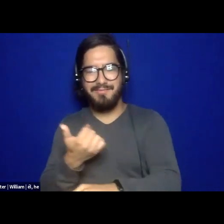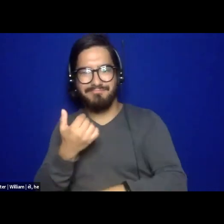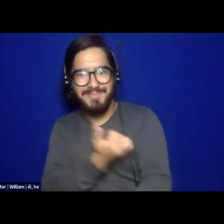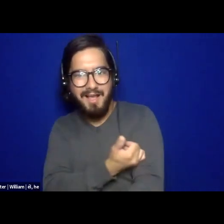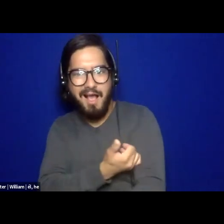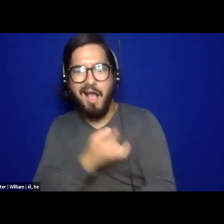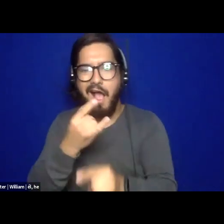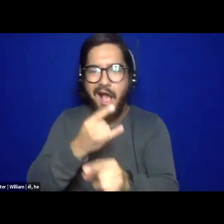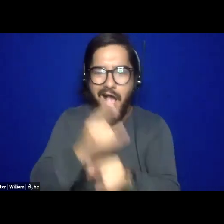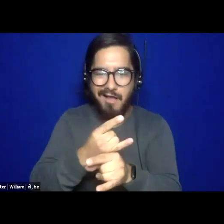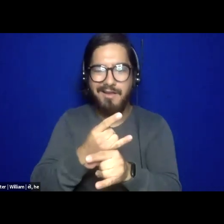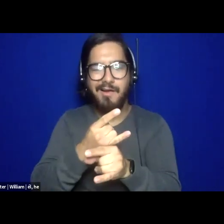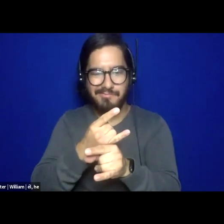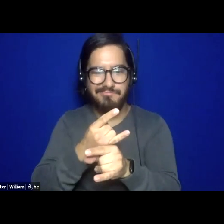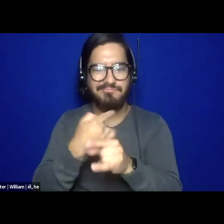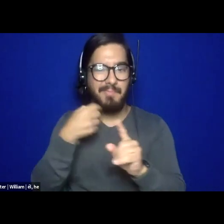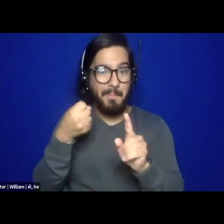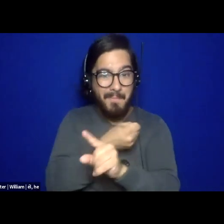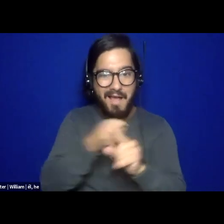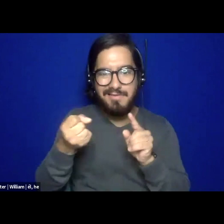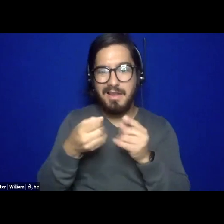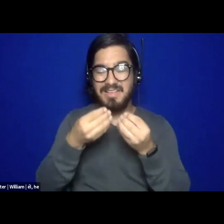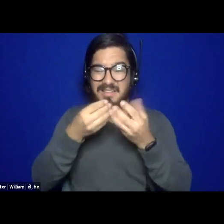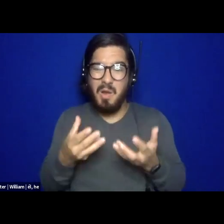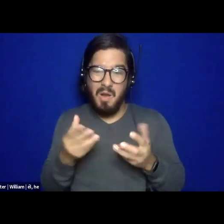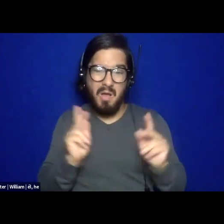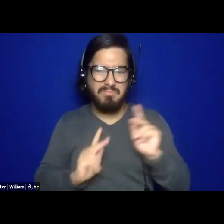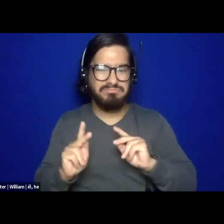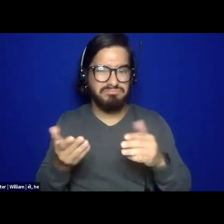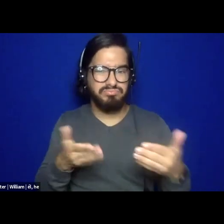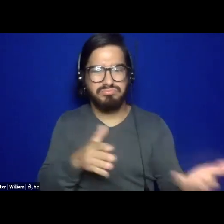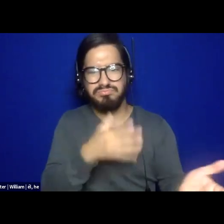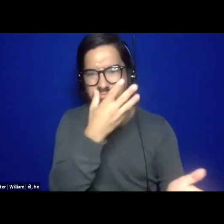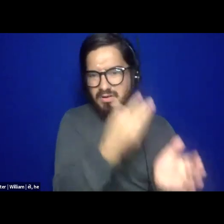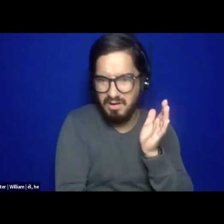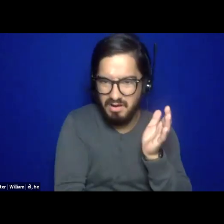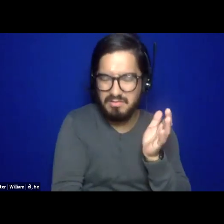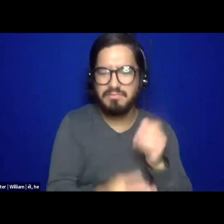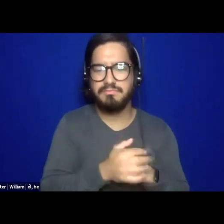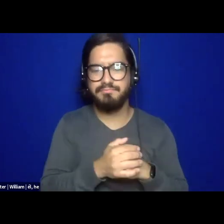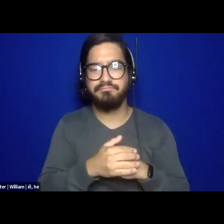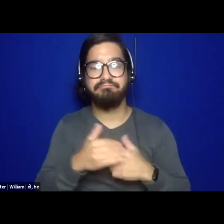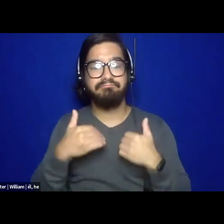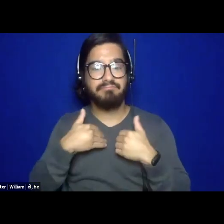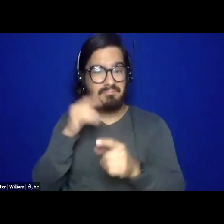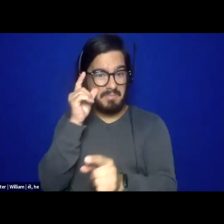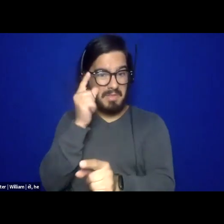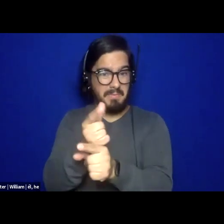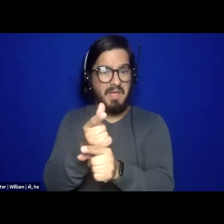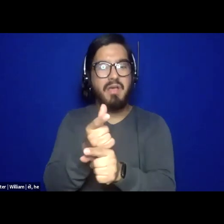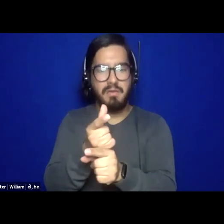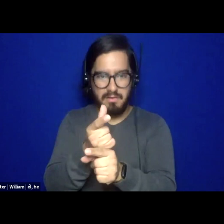that environment. I had siblings who, um, ended up in that, in the, uh,